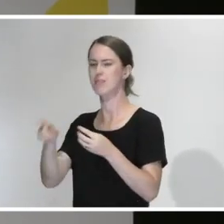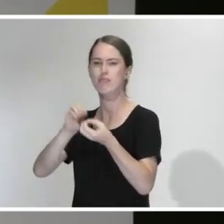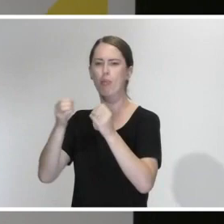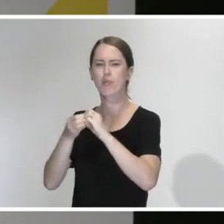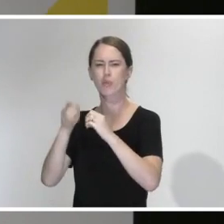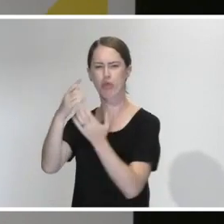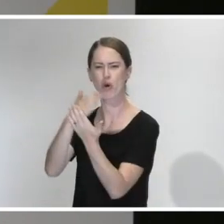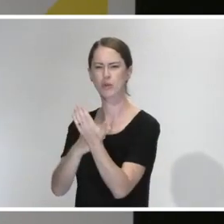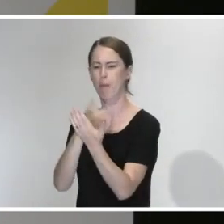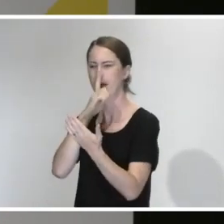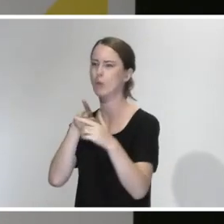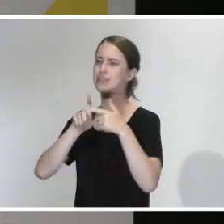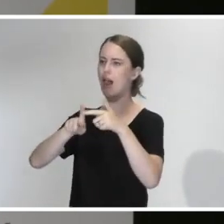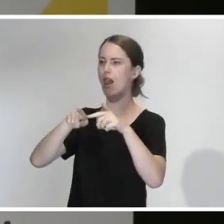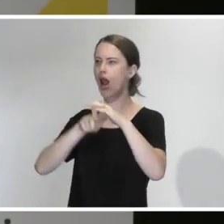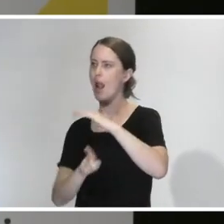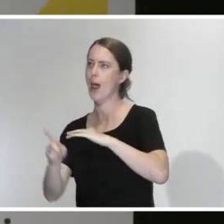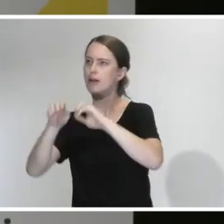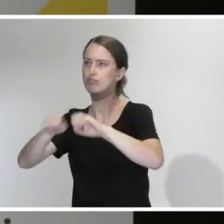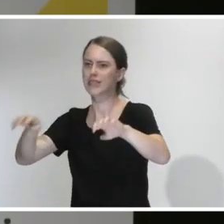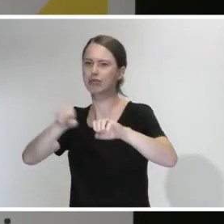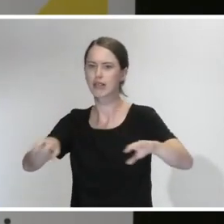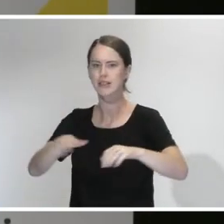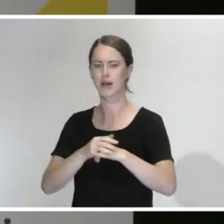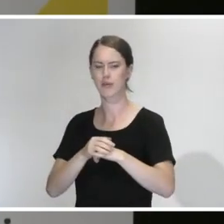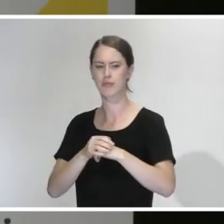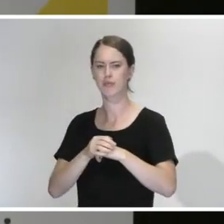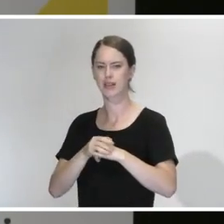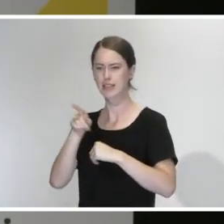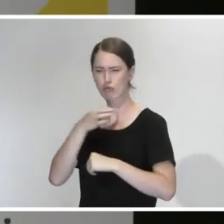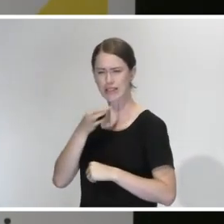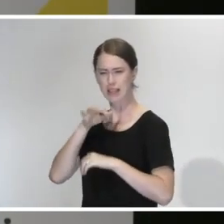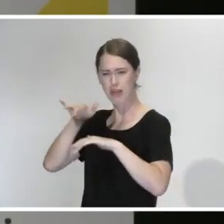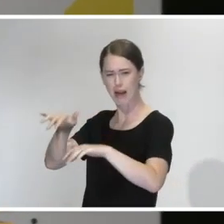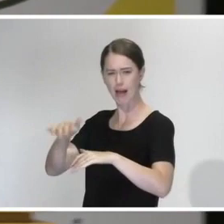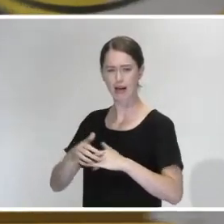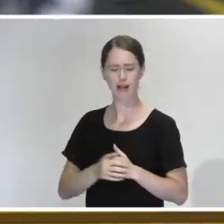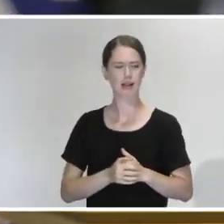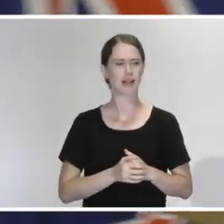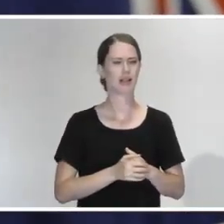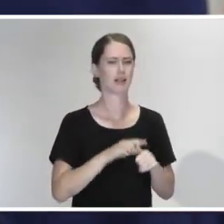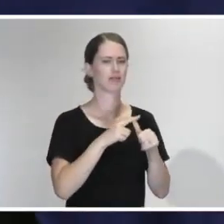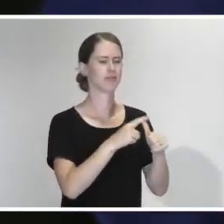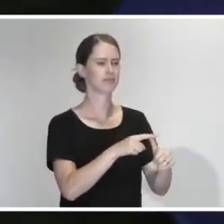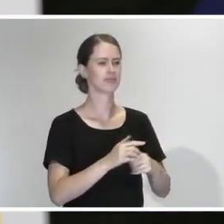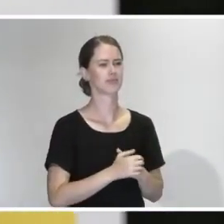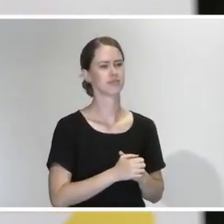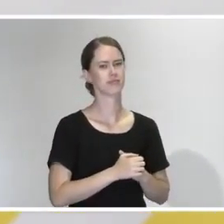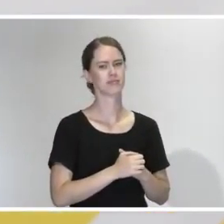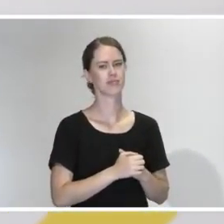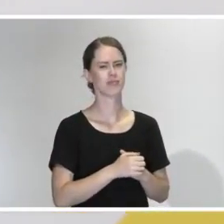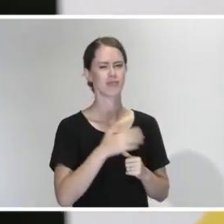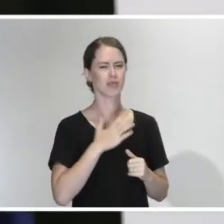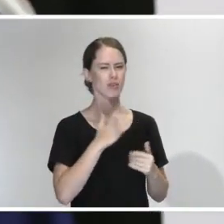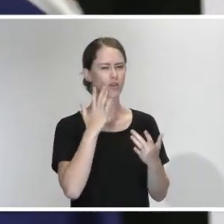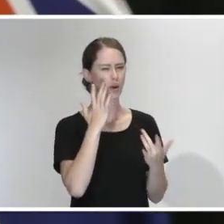isn't this still at risk, even from the people that have been allowed under the existing region? Again, I just want to point to the evidence base for